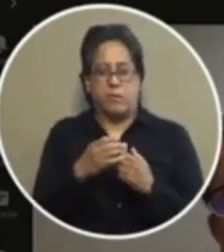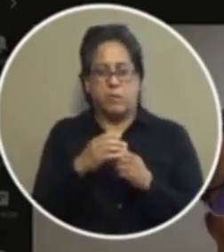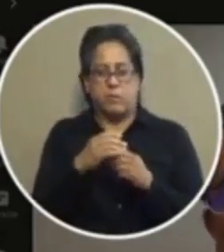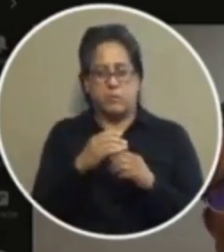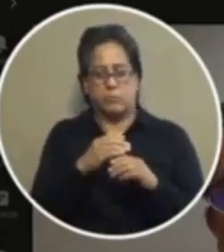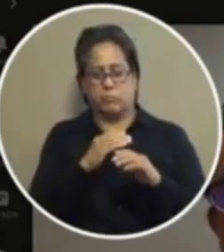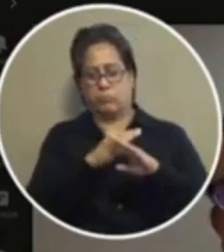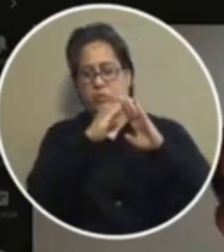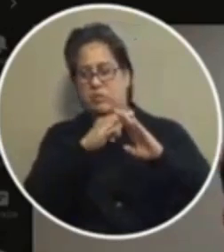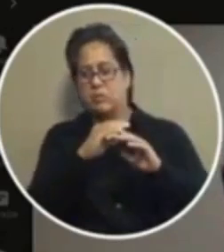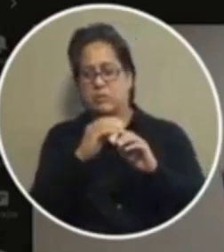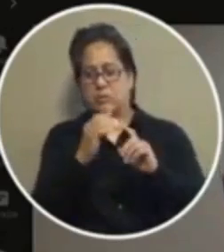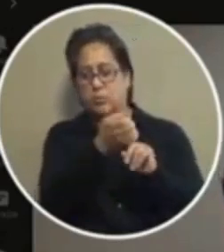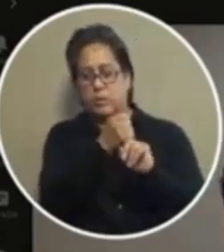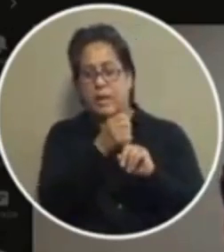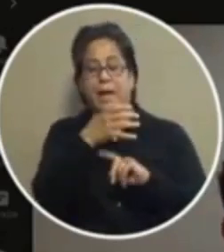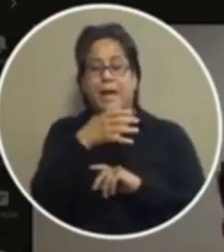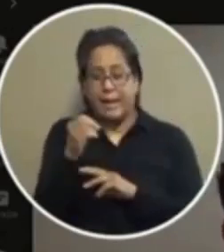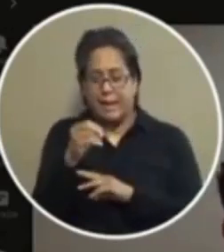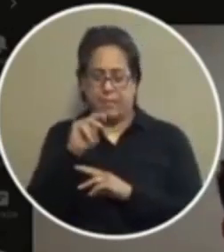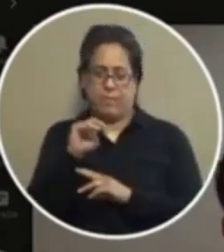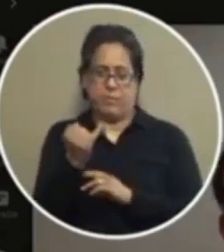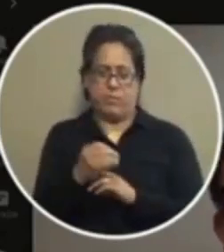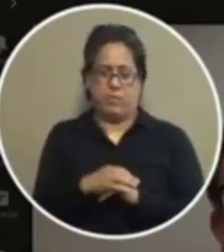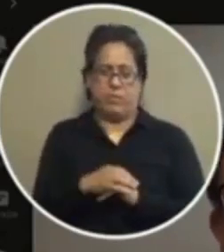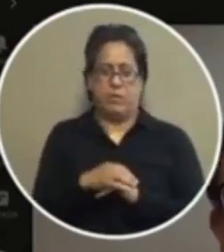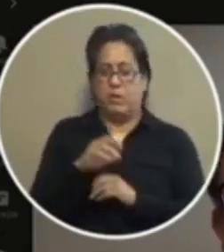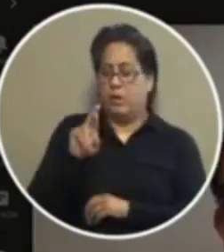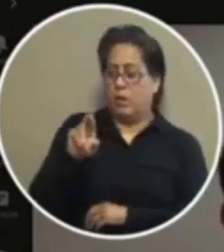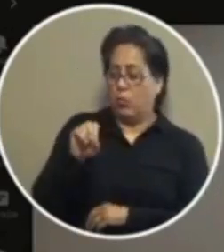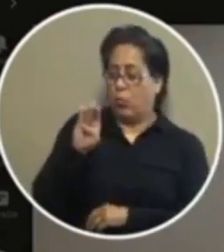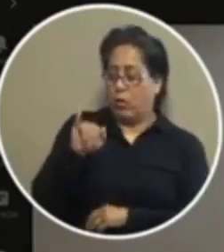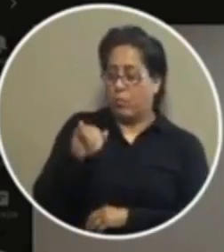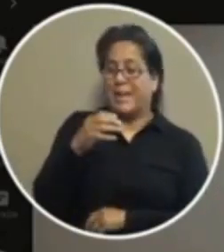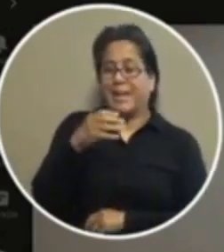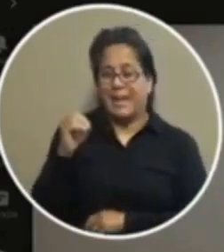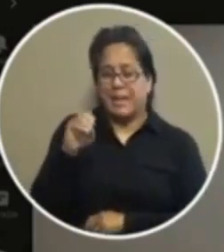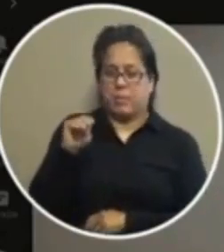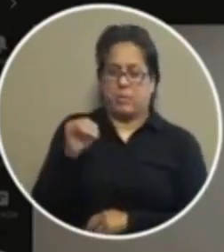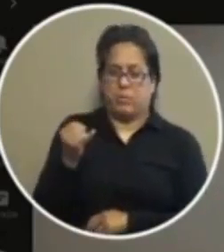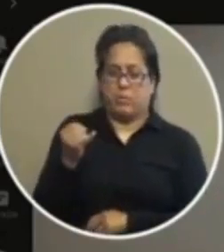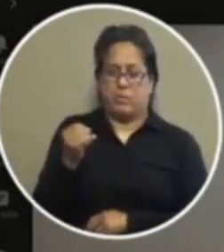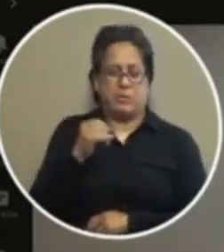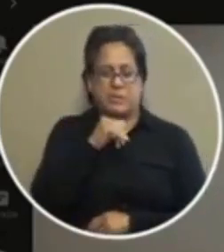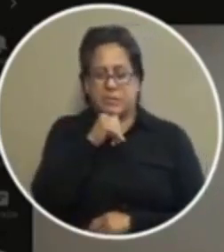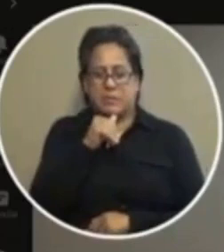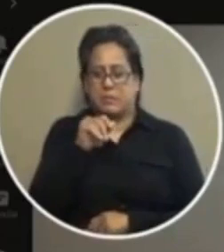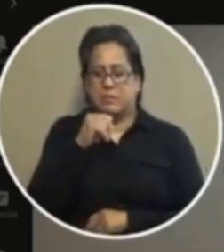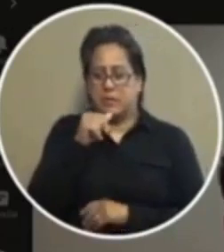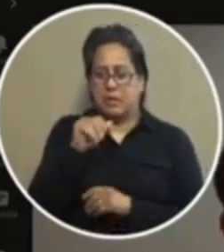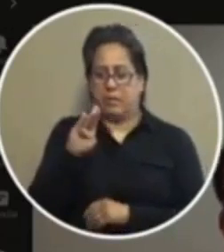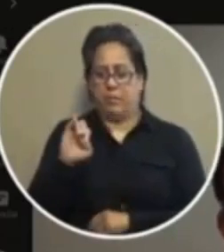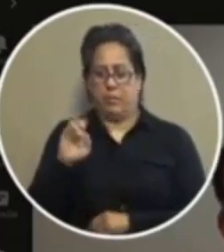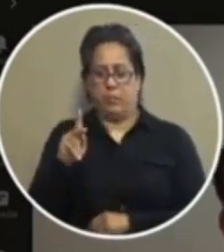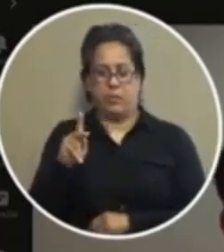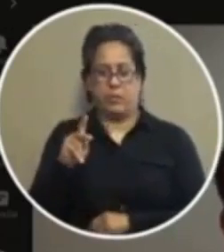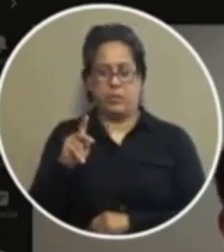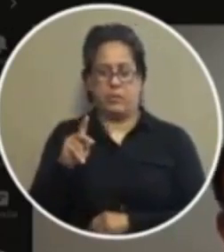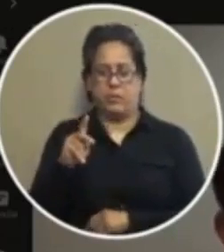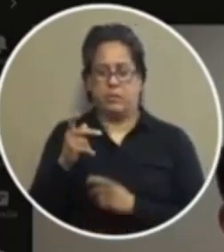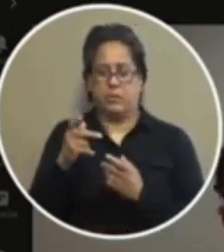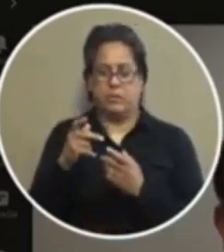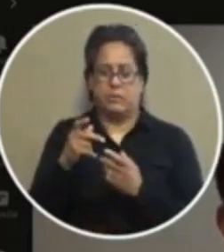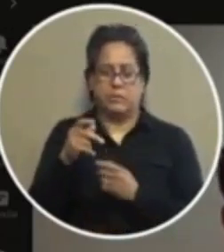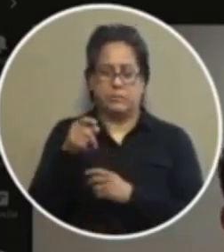arrest and the marijuana or let's say it's a robbery and the marijuana you're not going to book him on the robbery incite and release on the